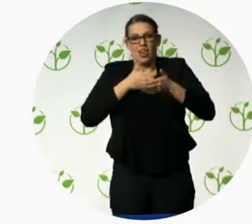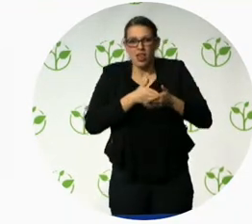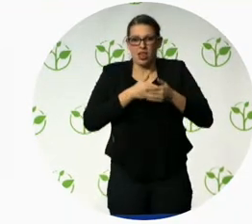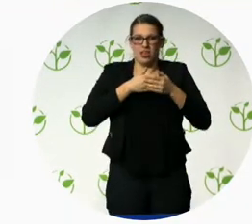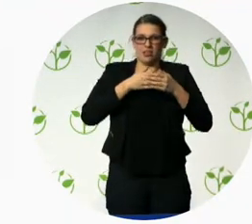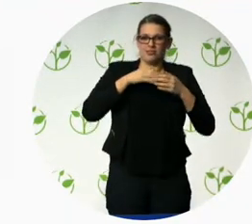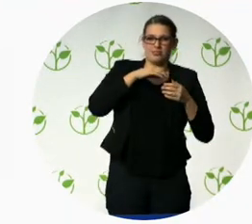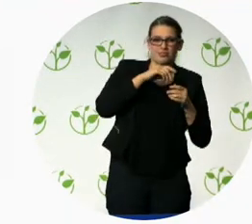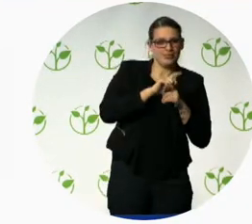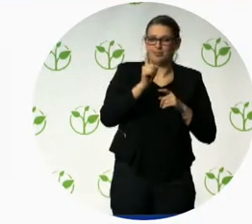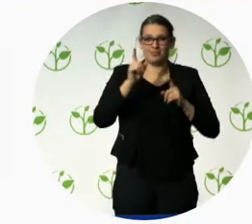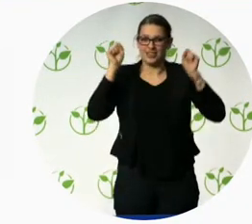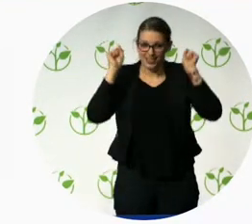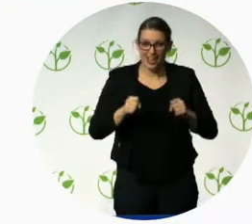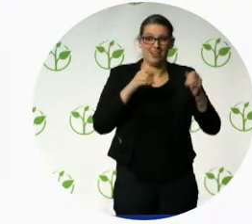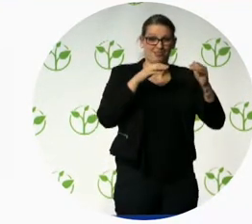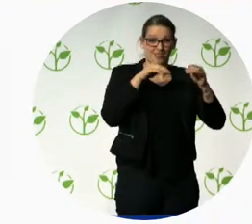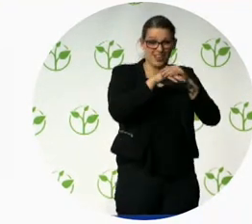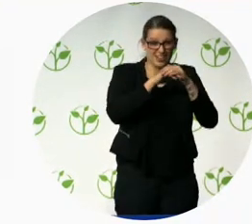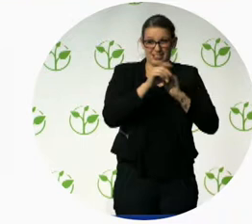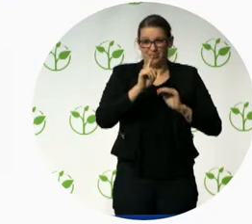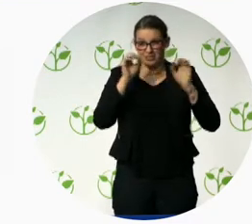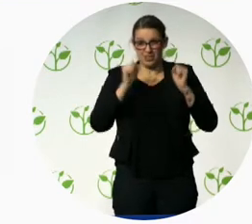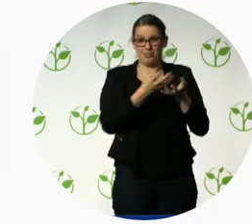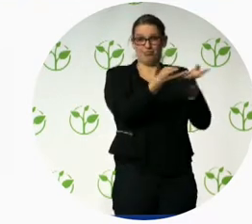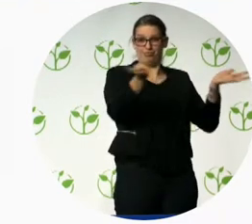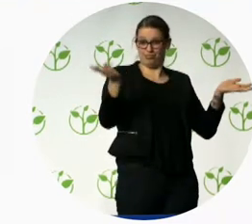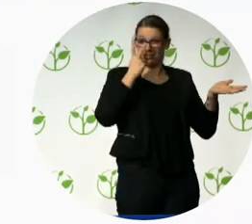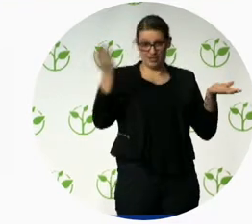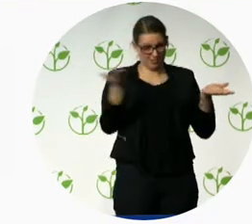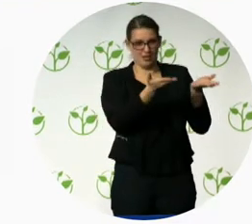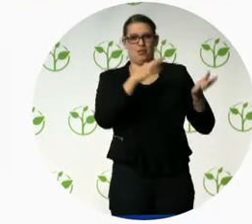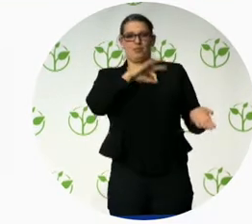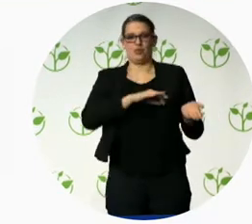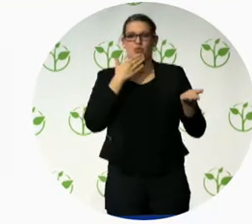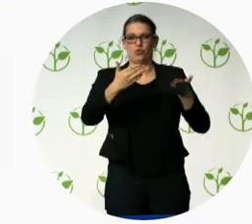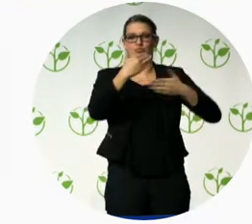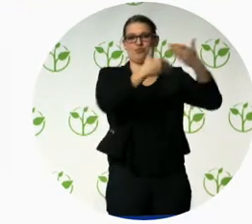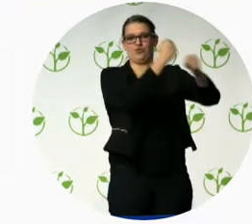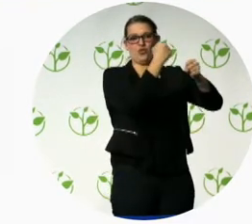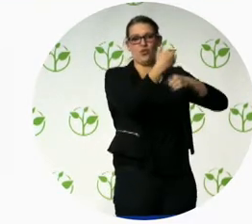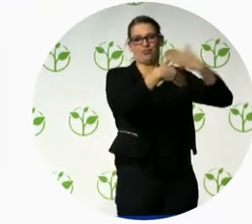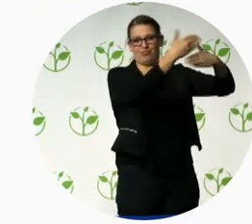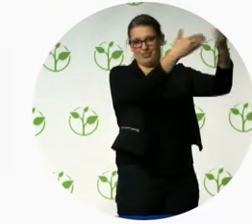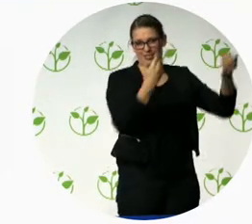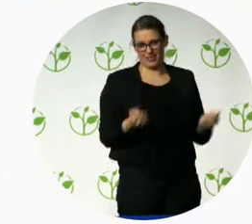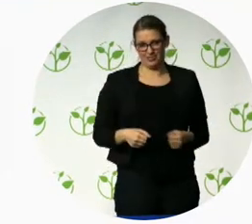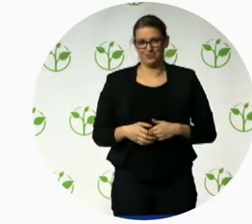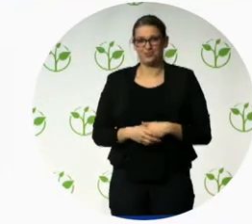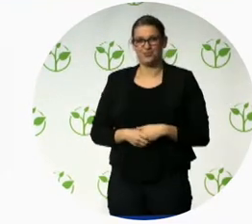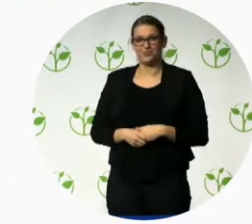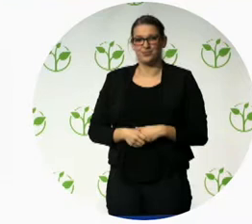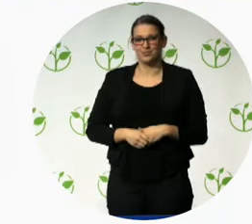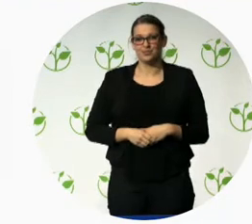personalize the way that we present, to personalize the way that we consume and create content. And if we at Microsoft can do anything in this field,